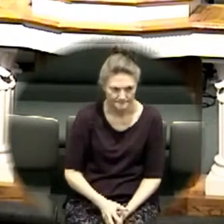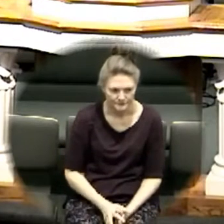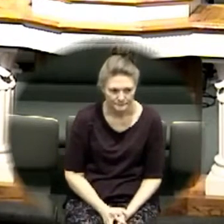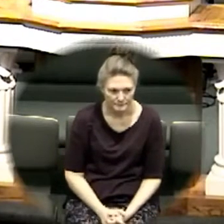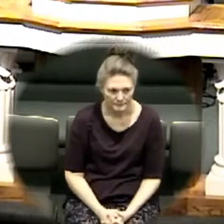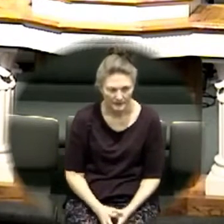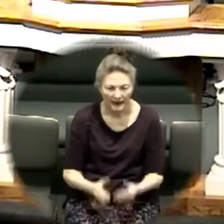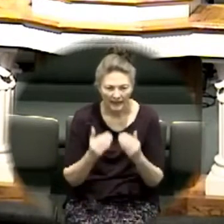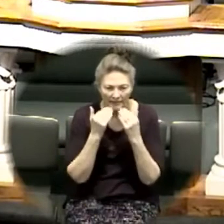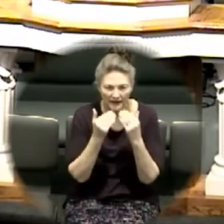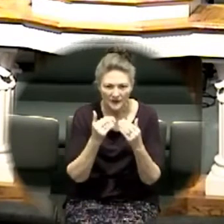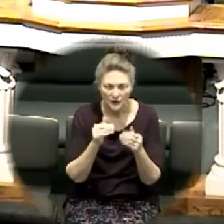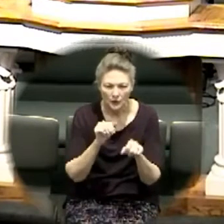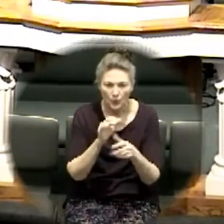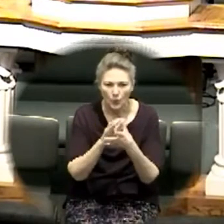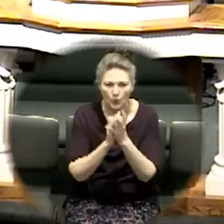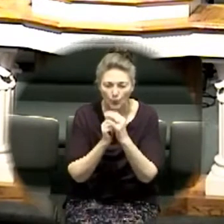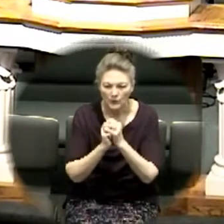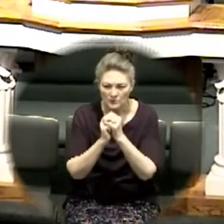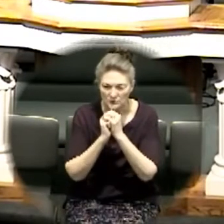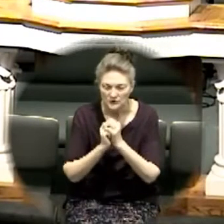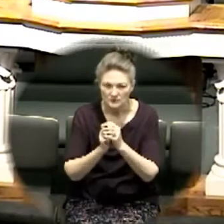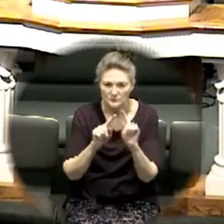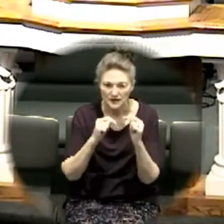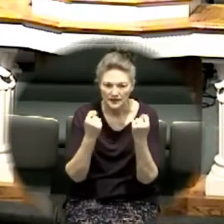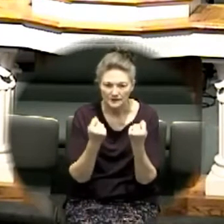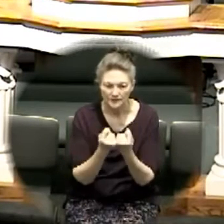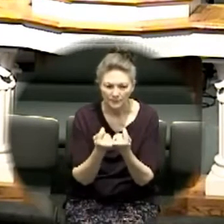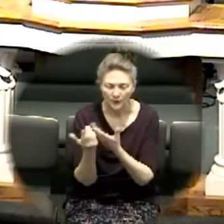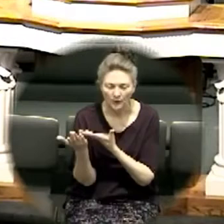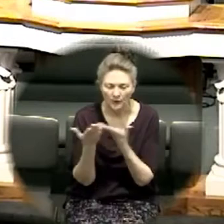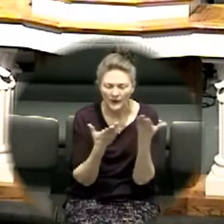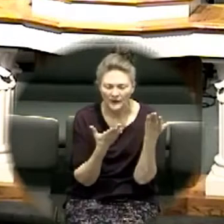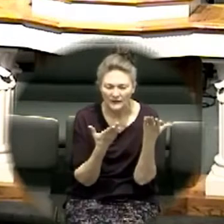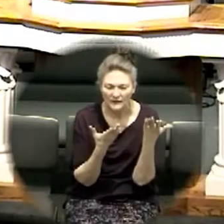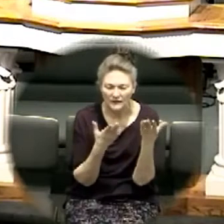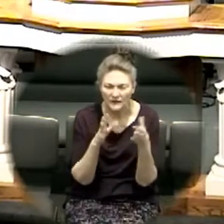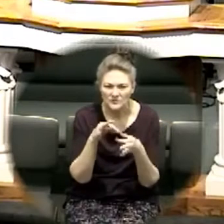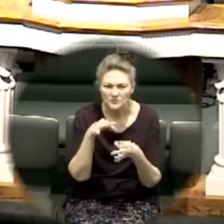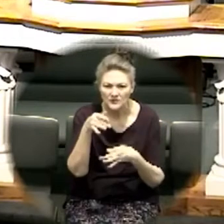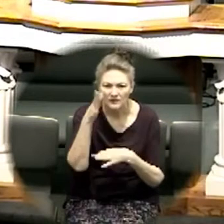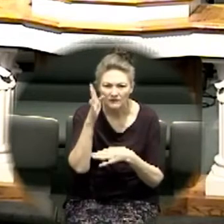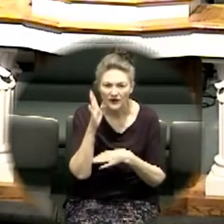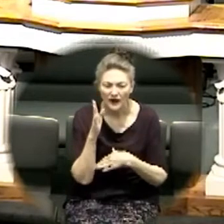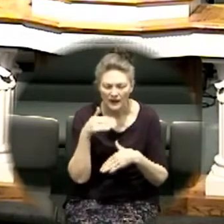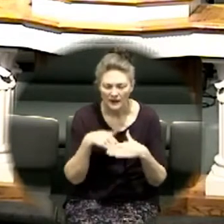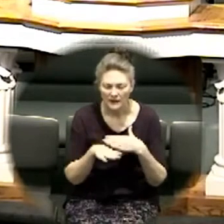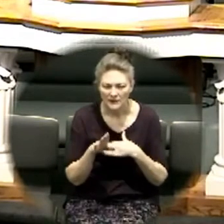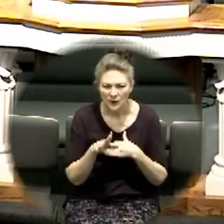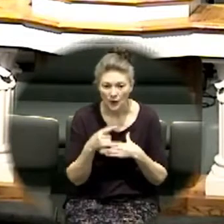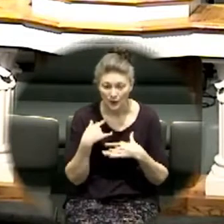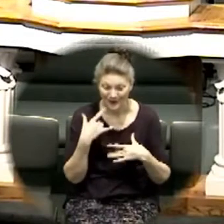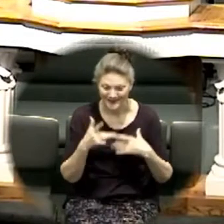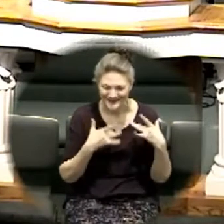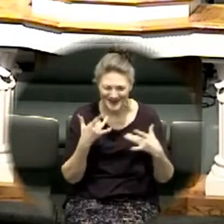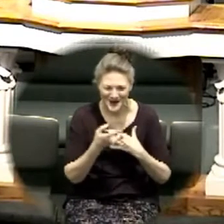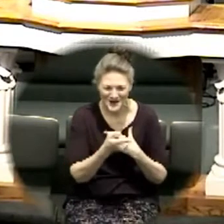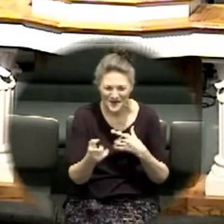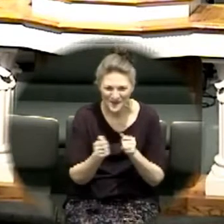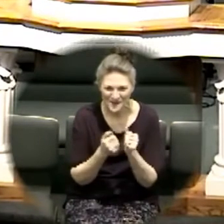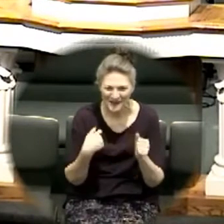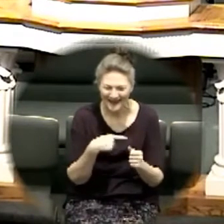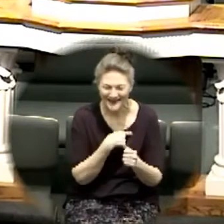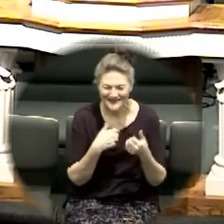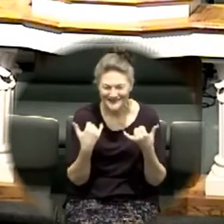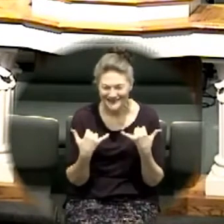thank you worship team bringing the presence of god in we are delighted you are with us today